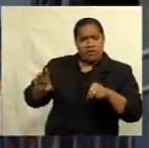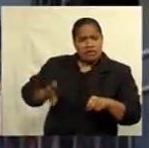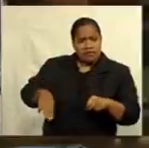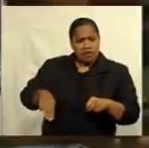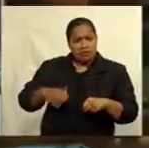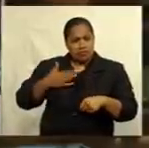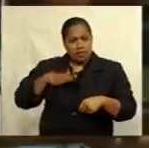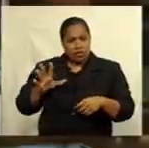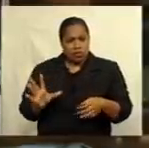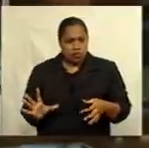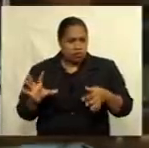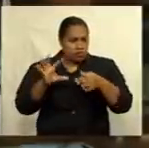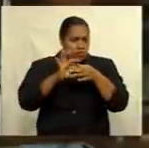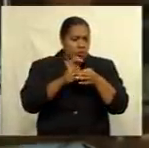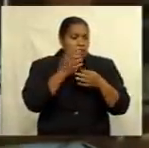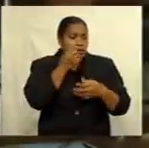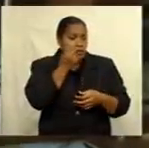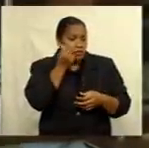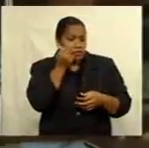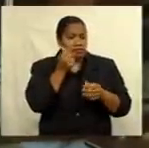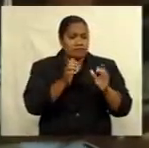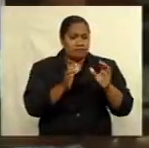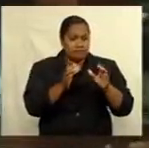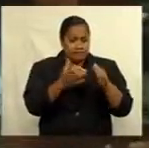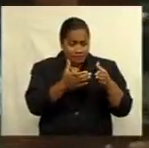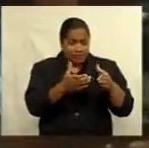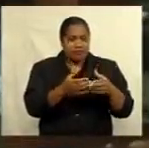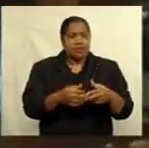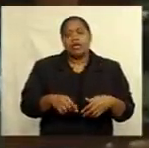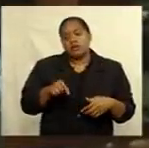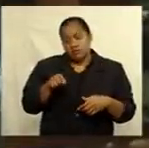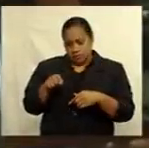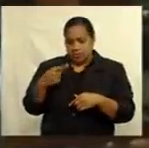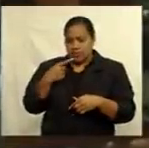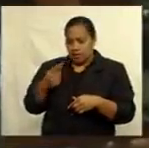party, Duru has made a call for these people to resign.